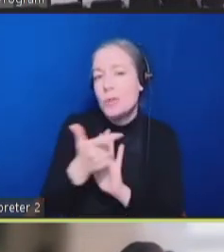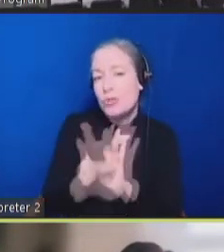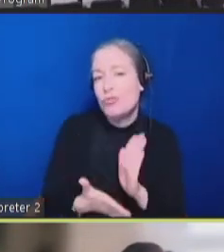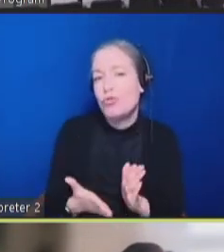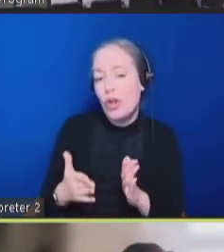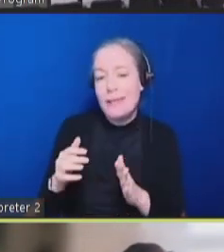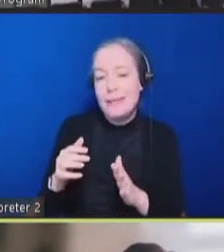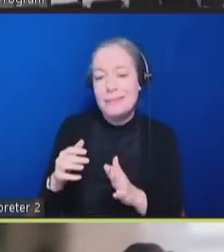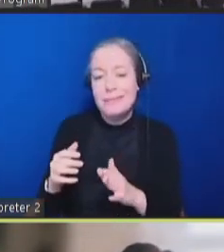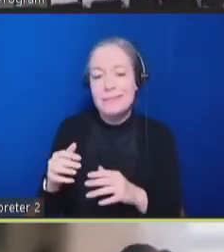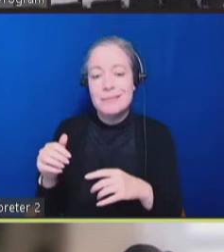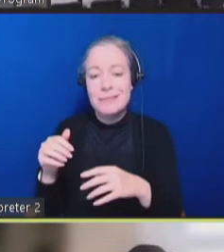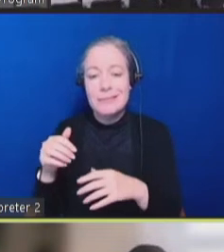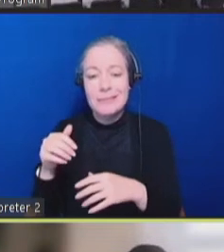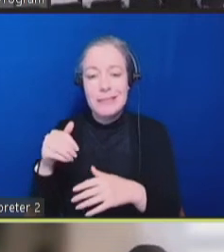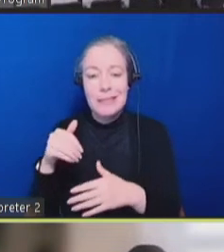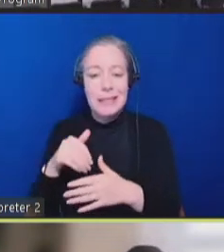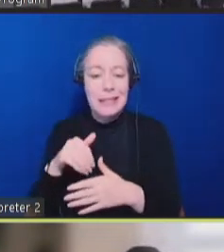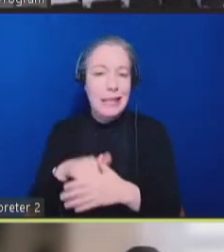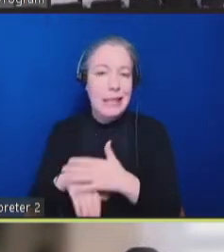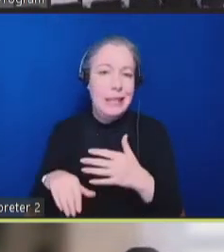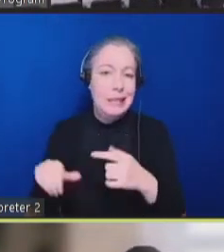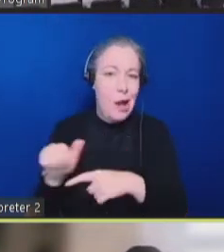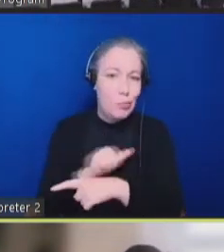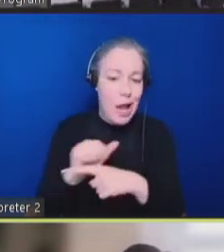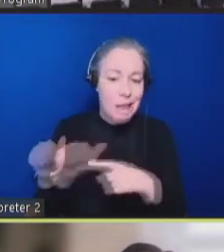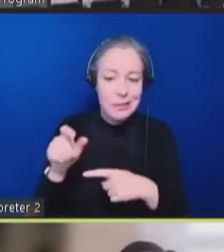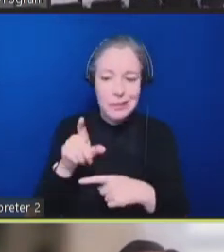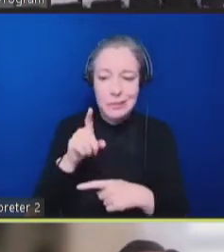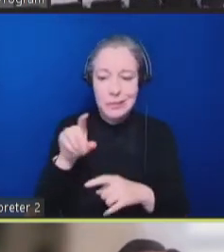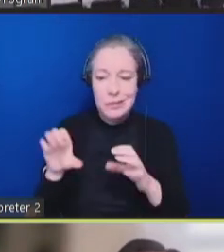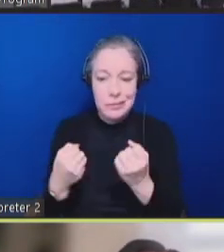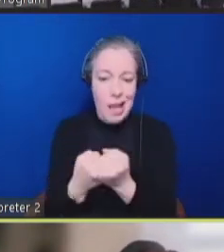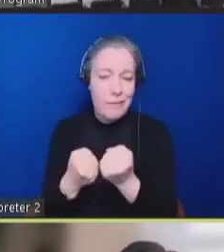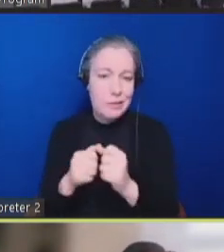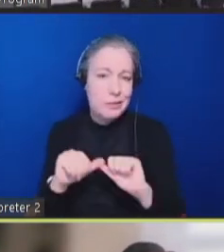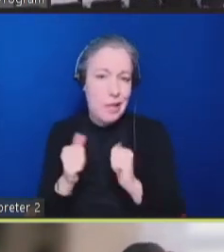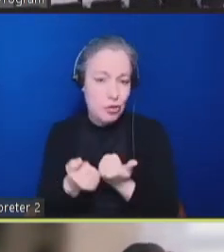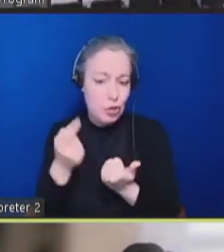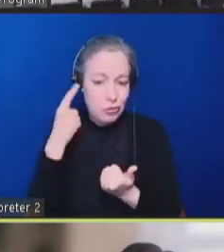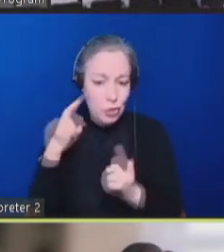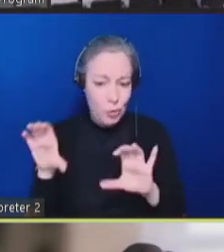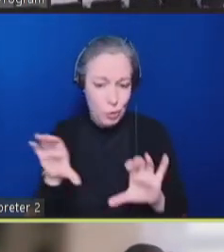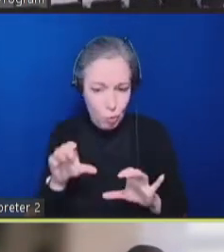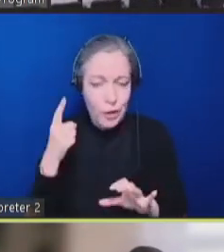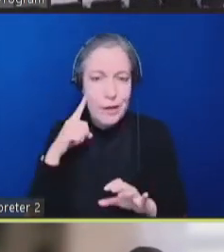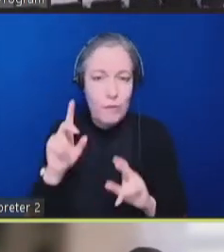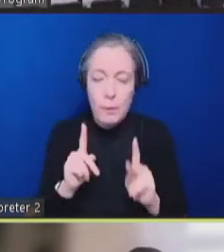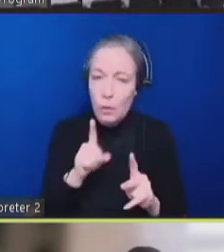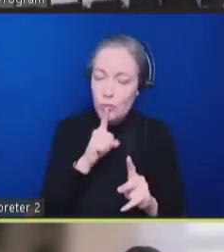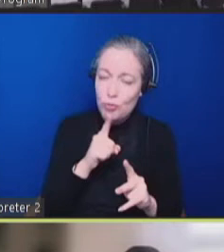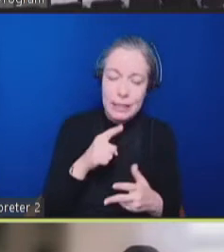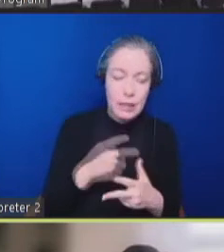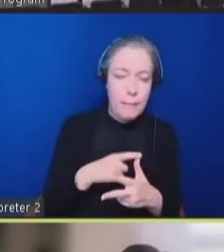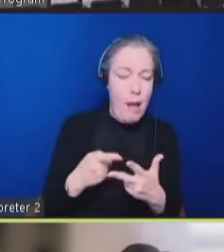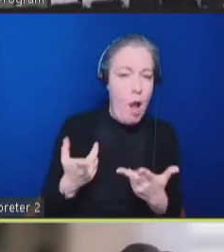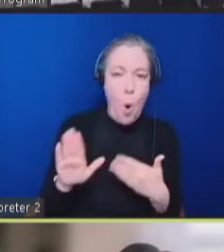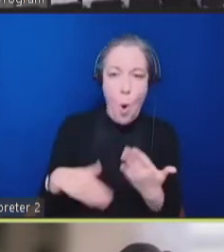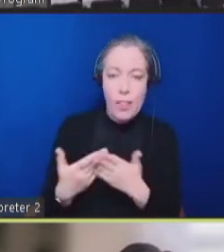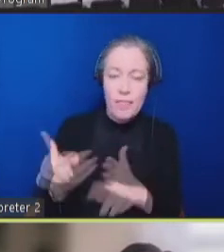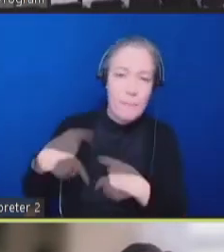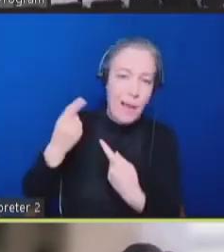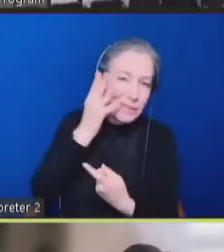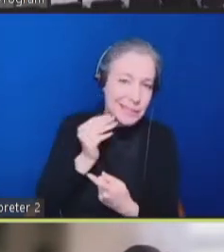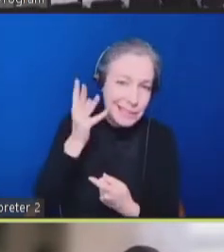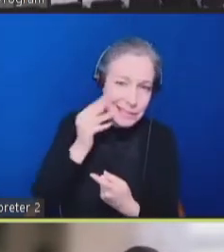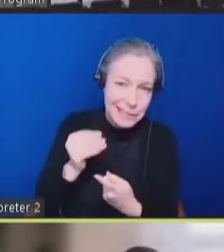agency for people with disabilities doing healthcare access work as well. So, I am drawing from all of those experiences to